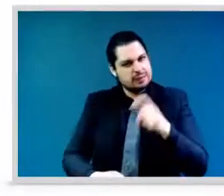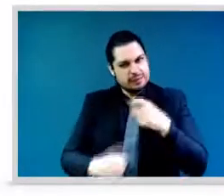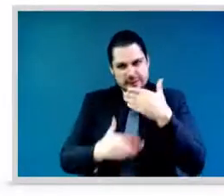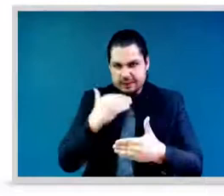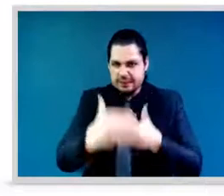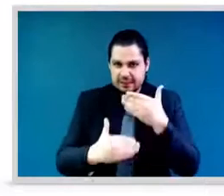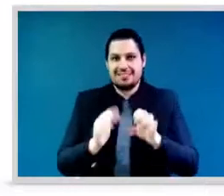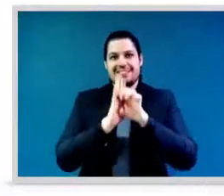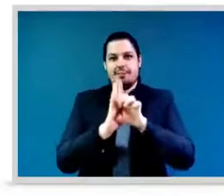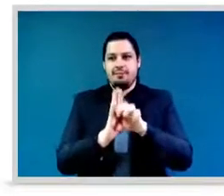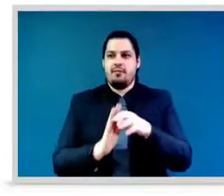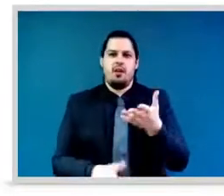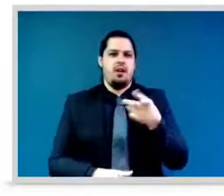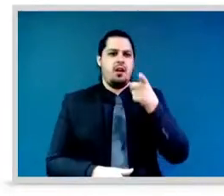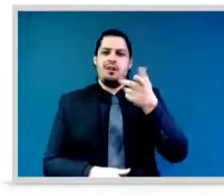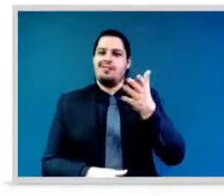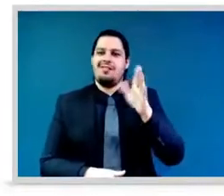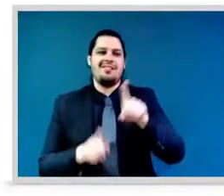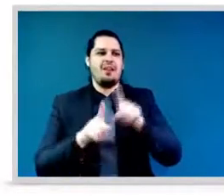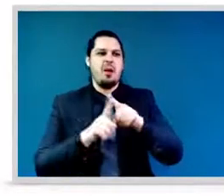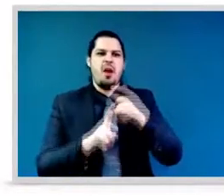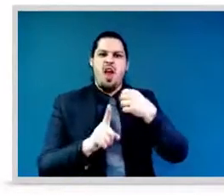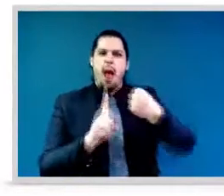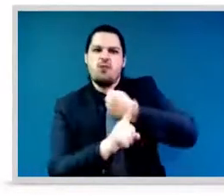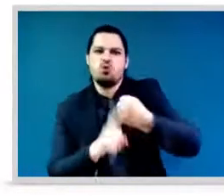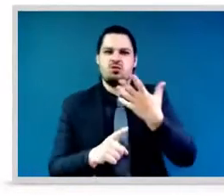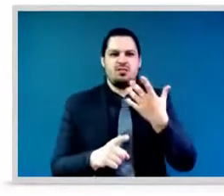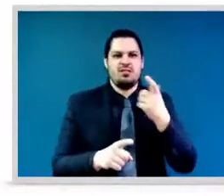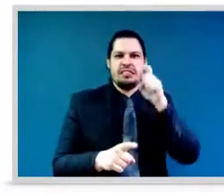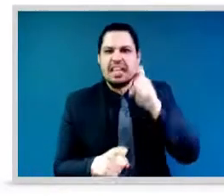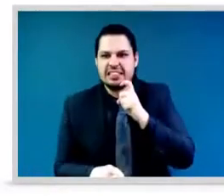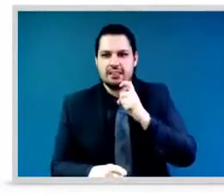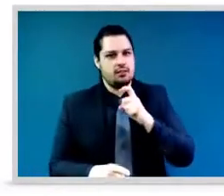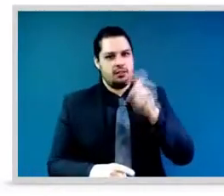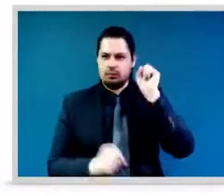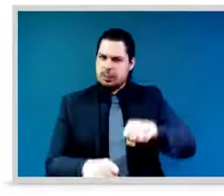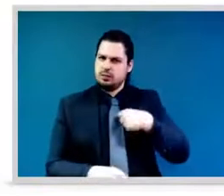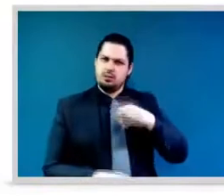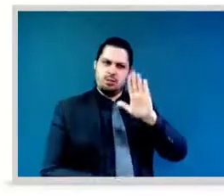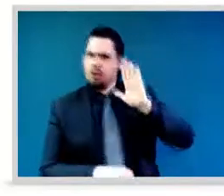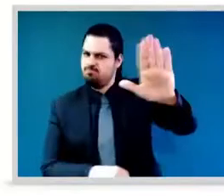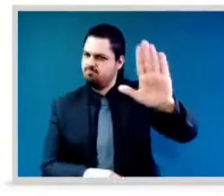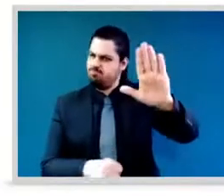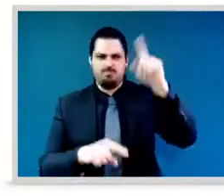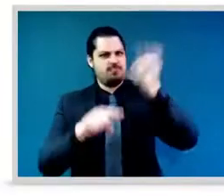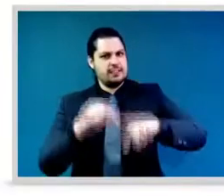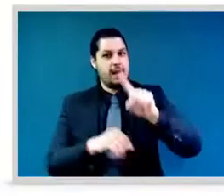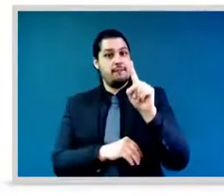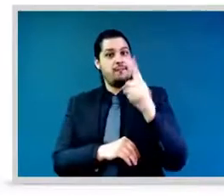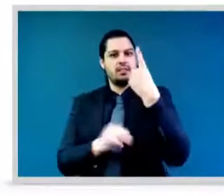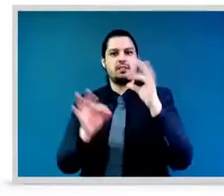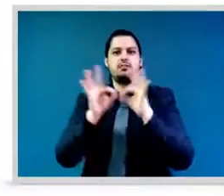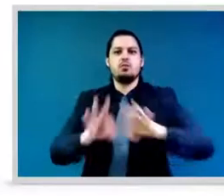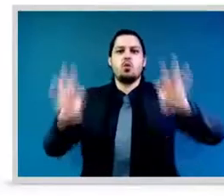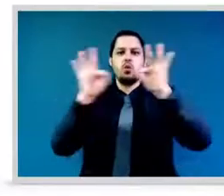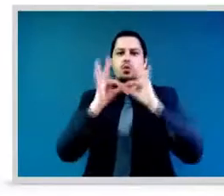Assembly resolution, a universal sexual assault survivor bill of rights. And that's because at least 1.3 billion people are raped